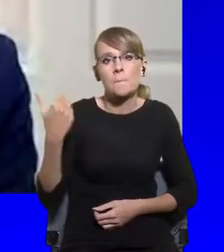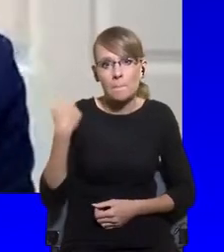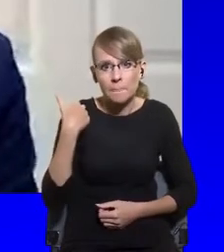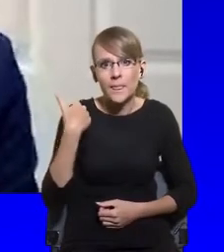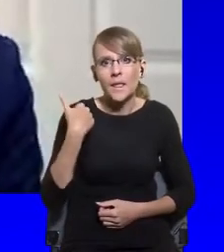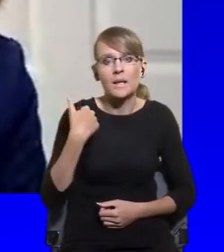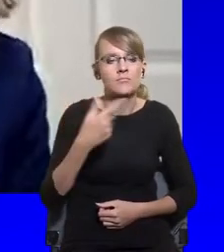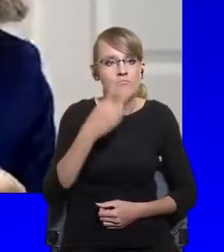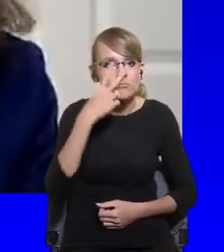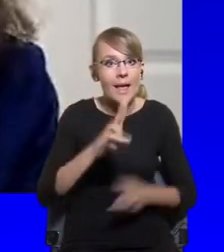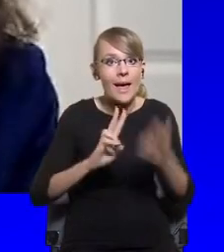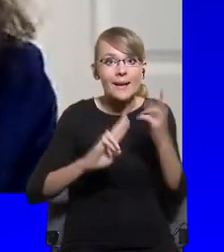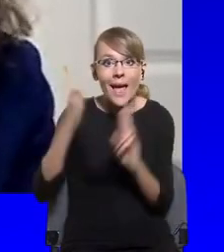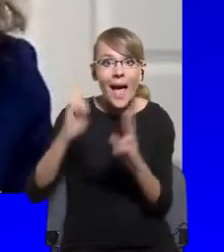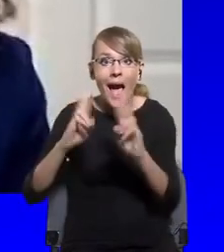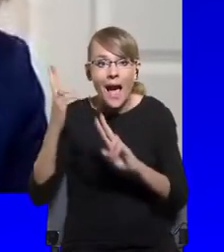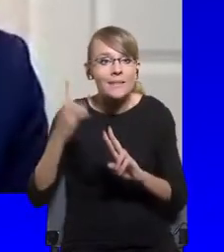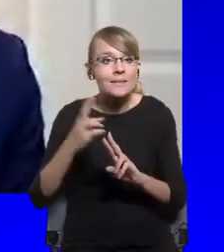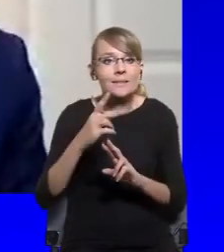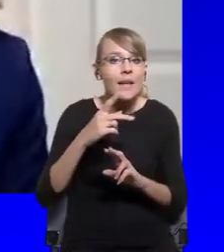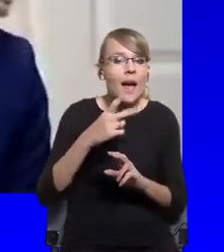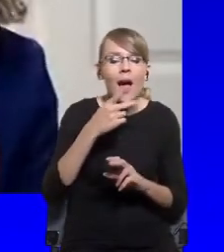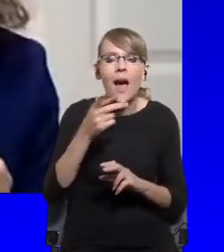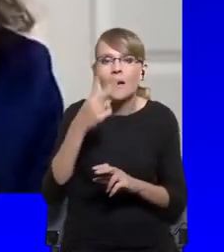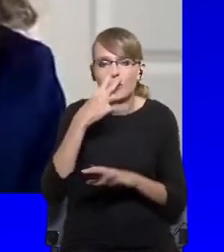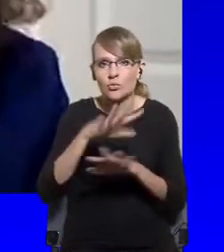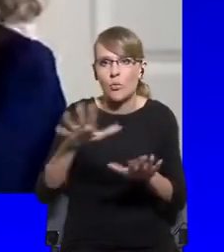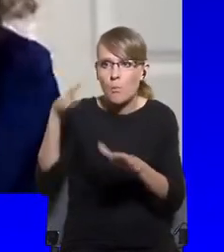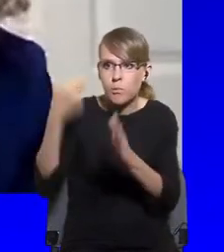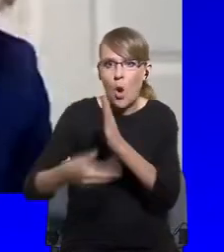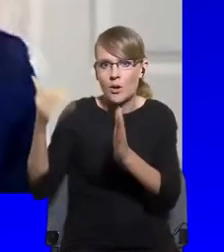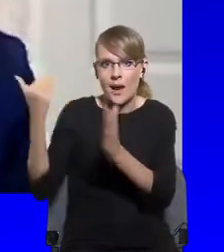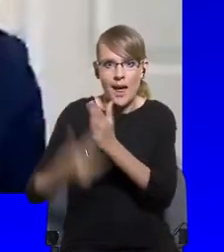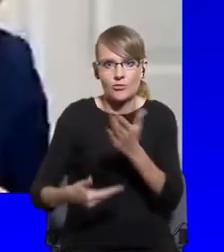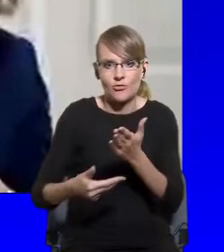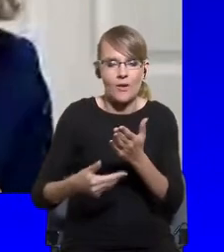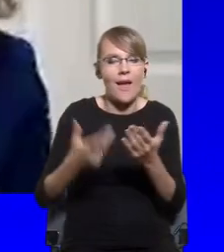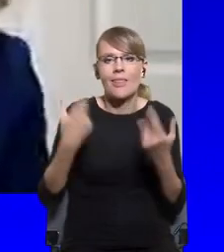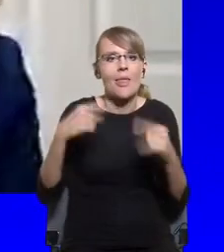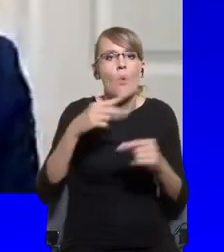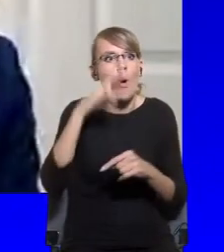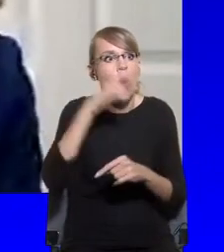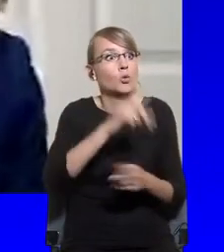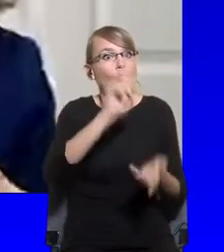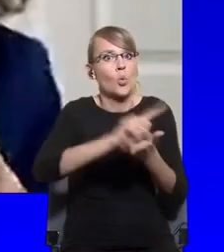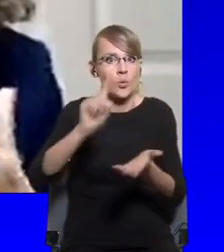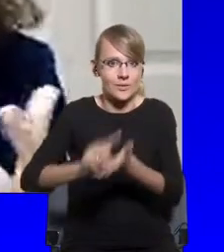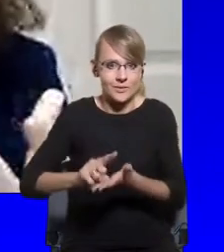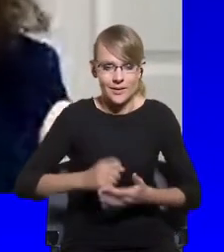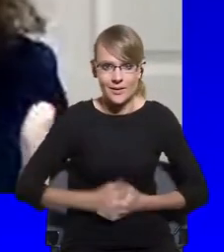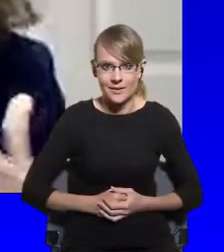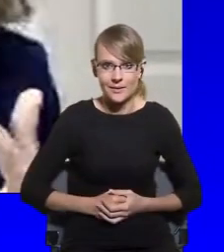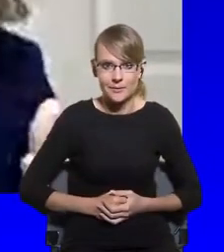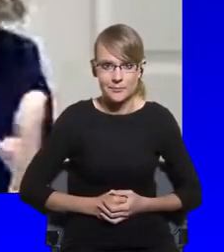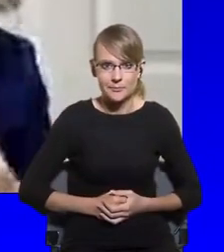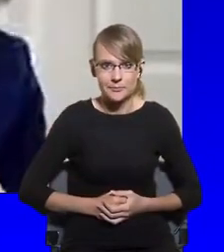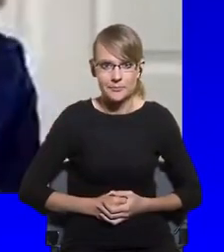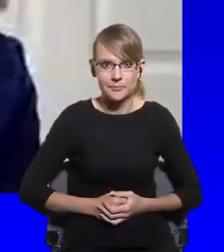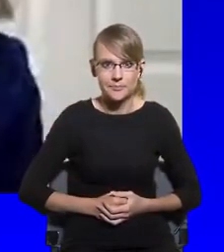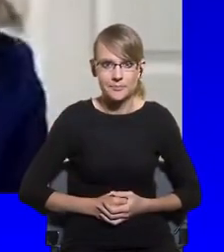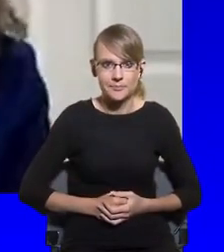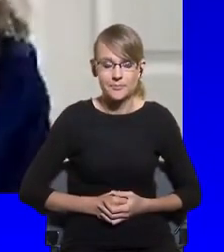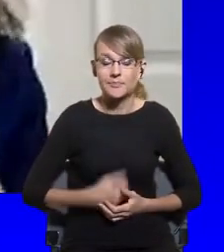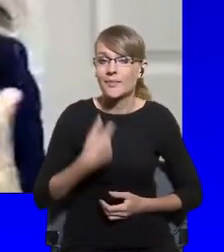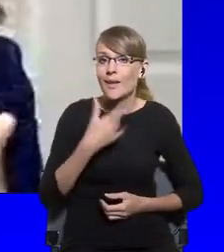rather than successes. So I'm saying this because I am not entirely surprised that